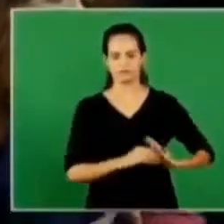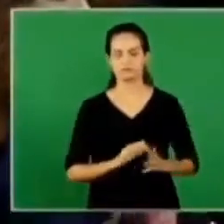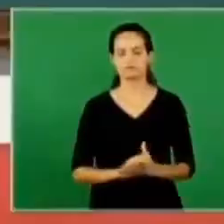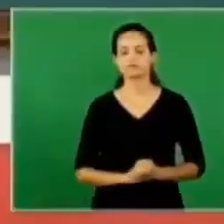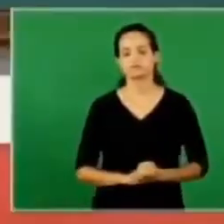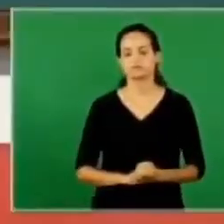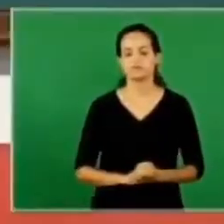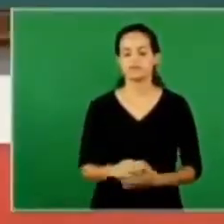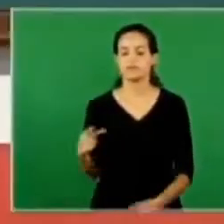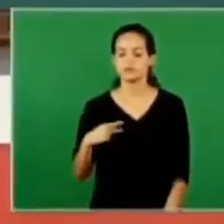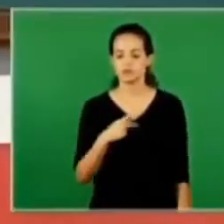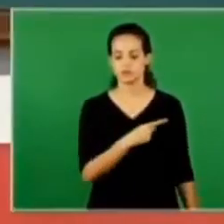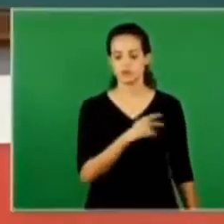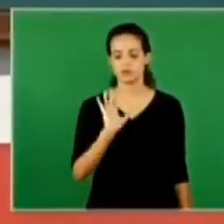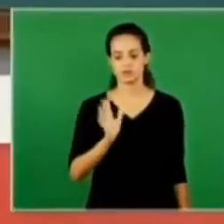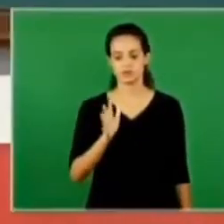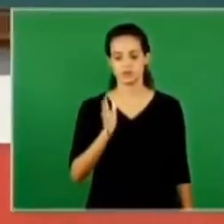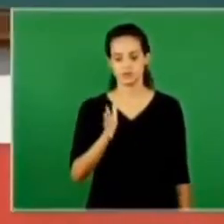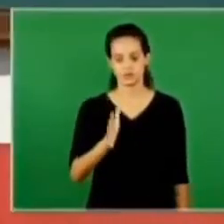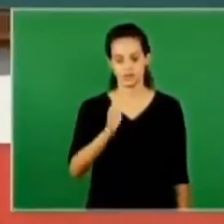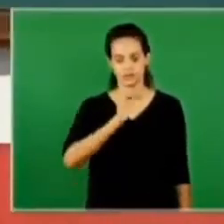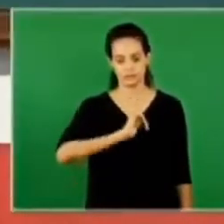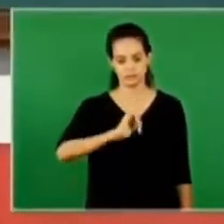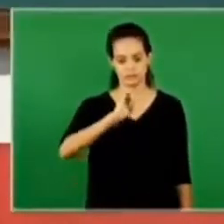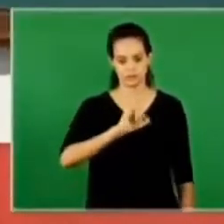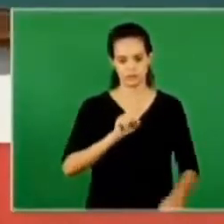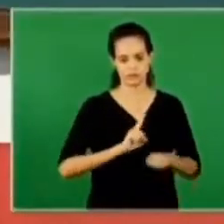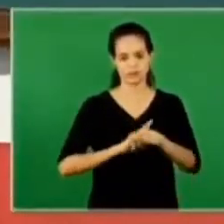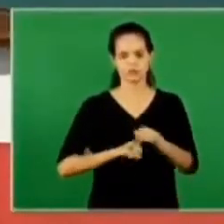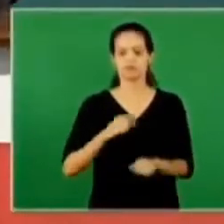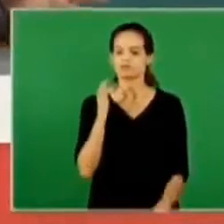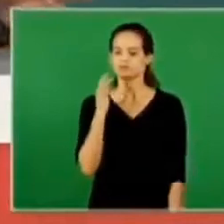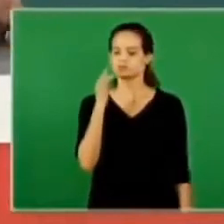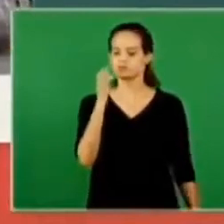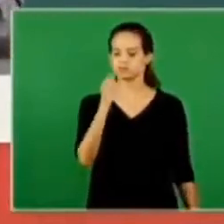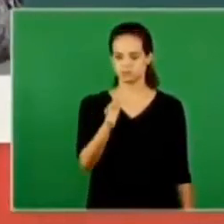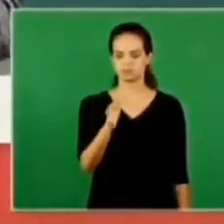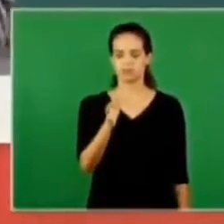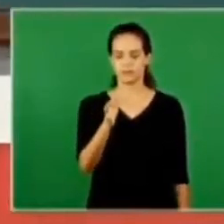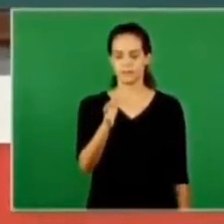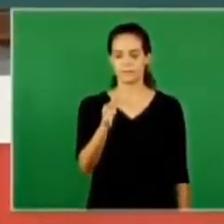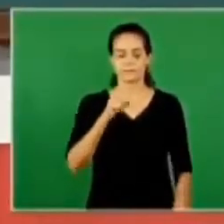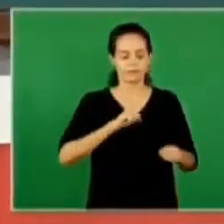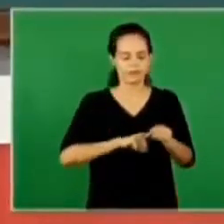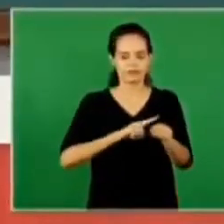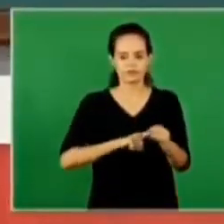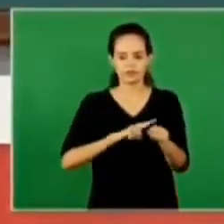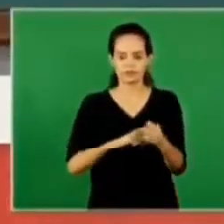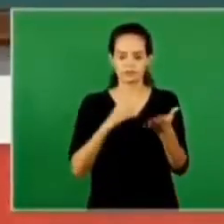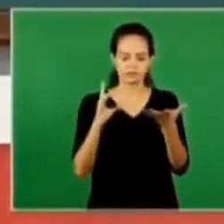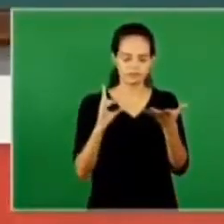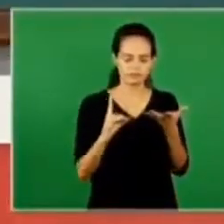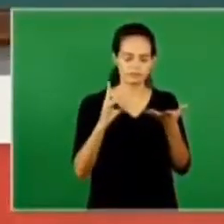that the time called soon is a special moment